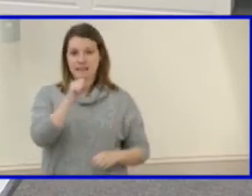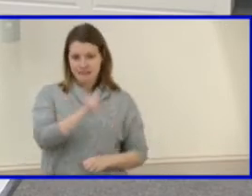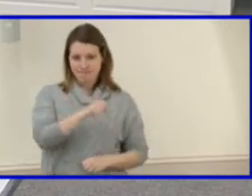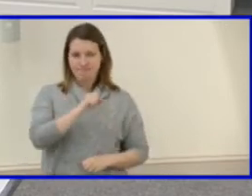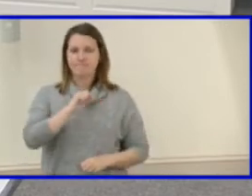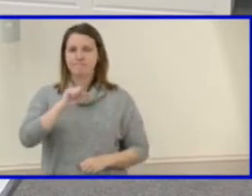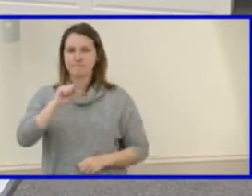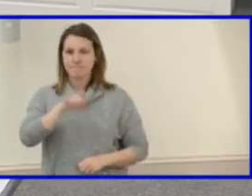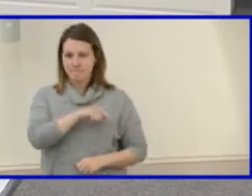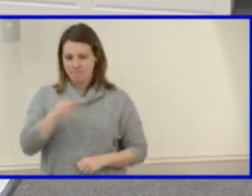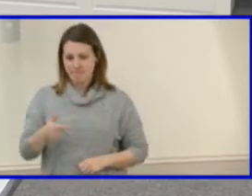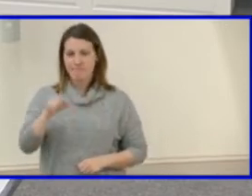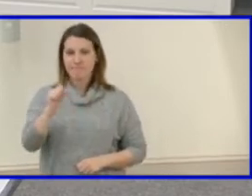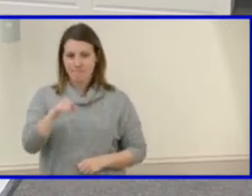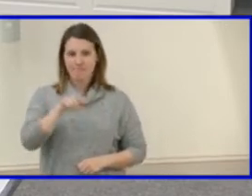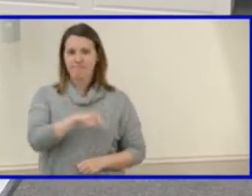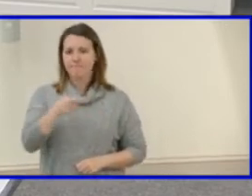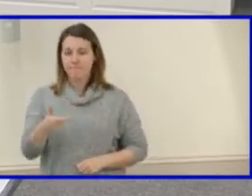Aye. Ms.